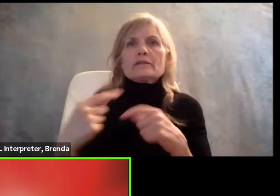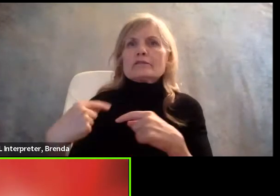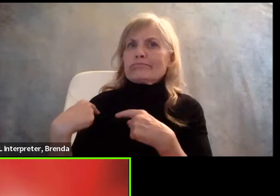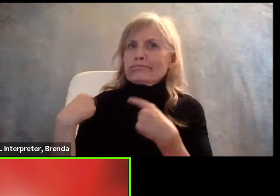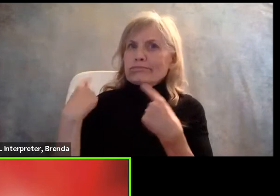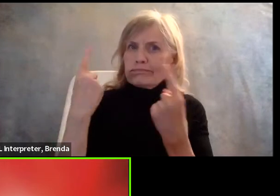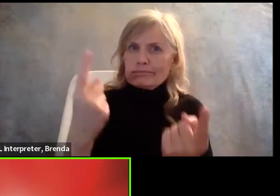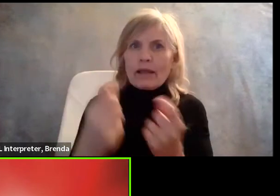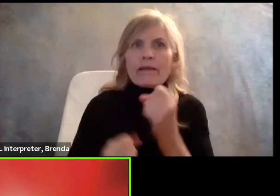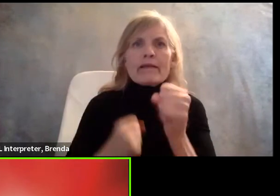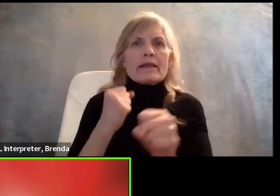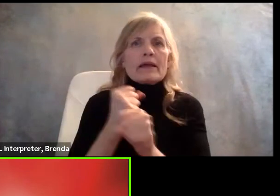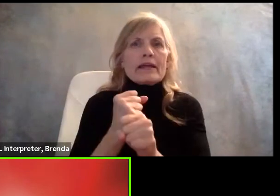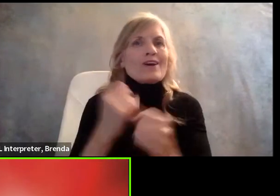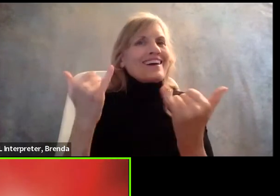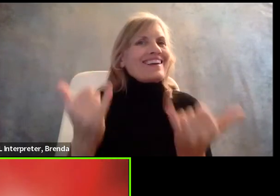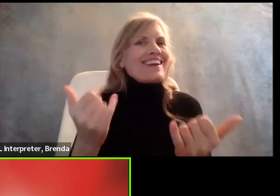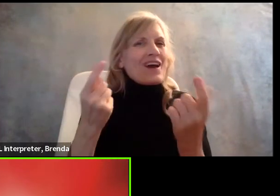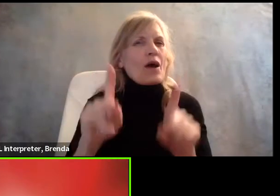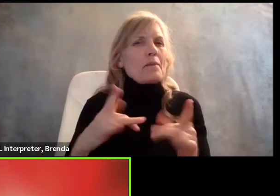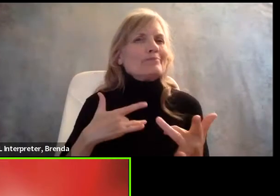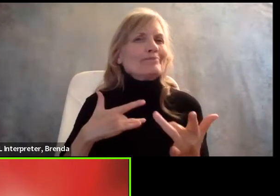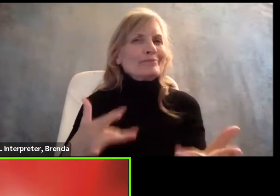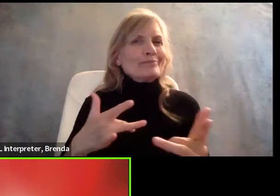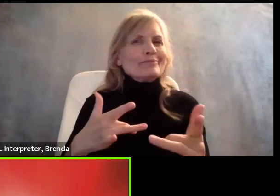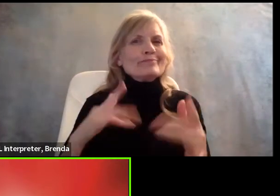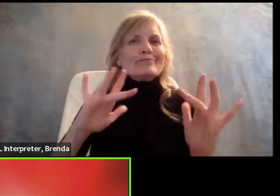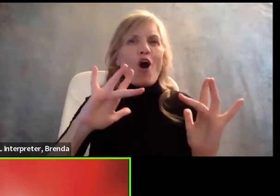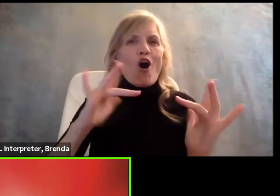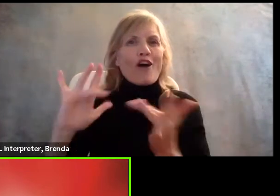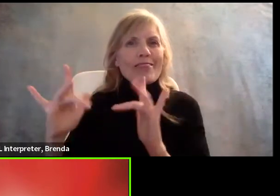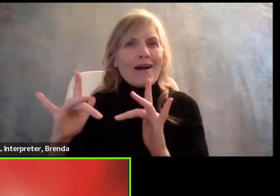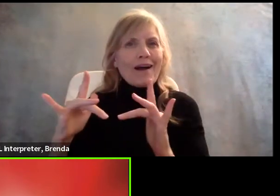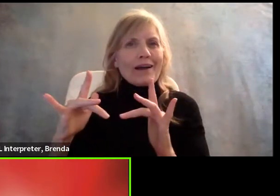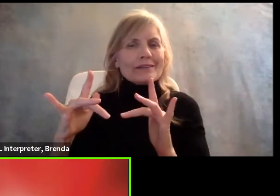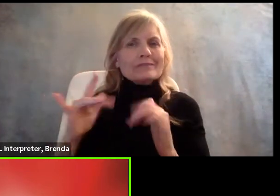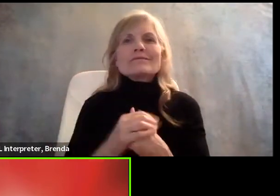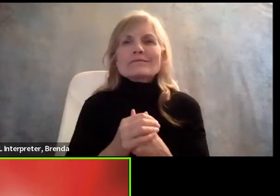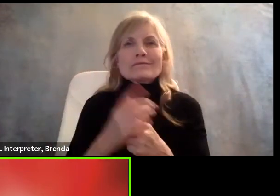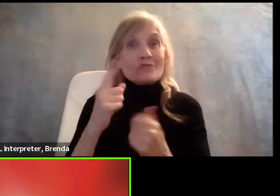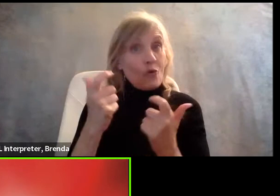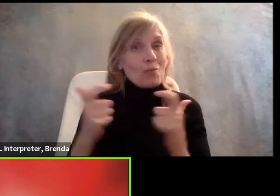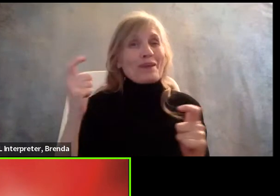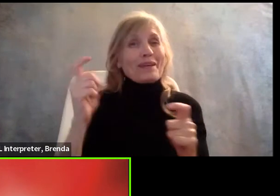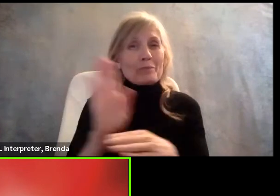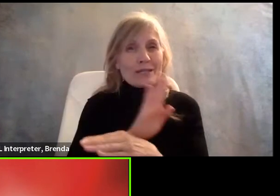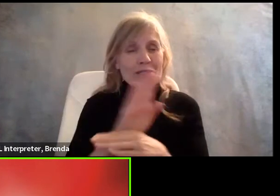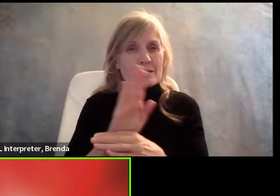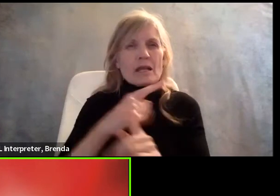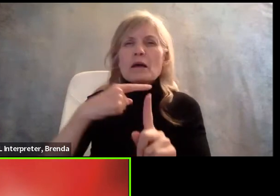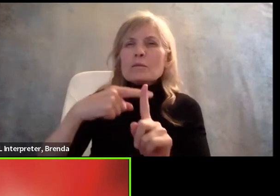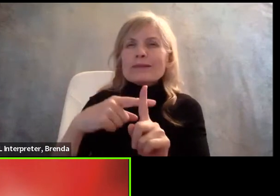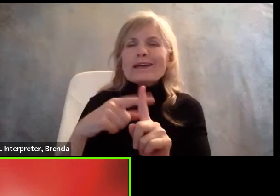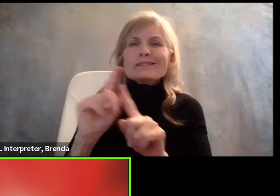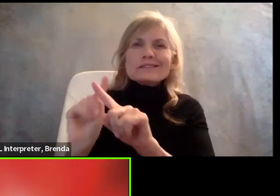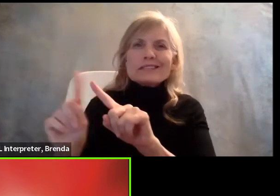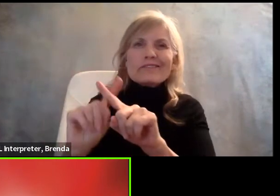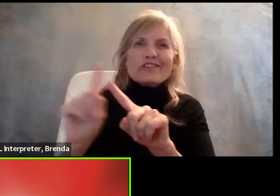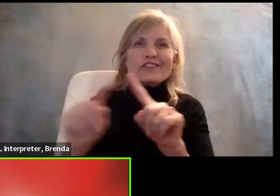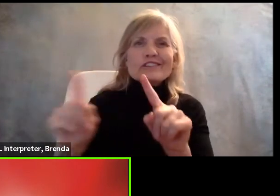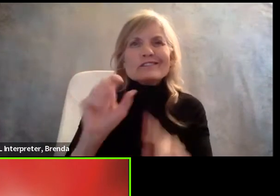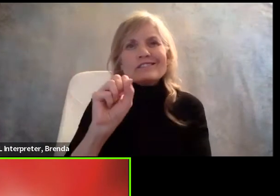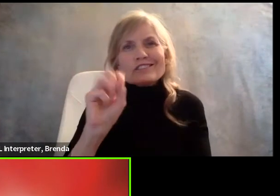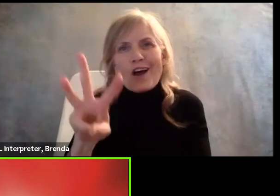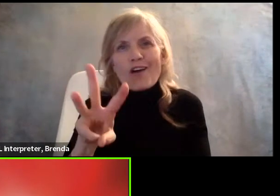process now takes place online, at least for, you know, a lot of bigger businesses, and through a multitude of different platforms. So